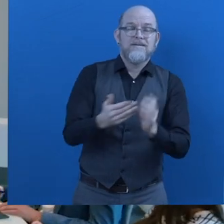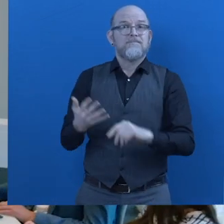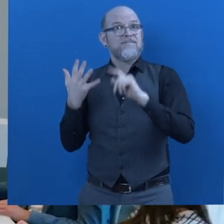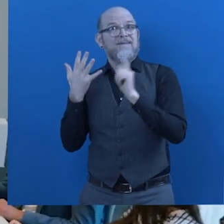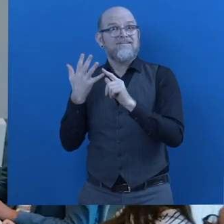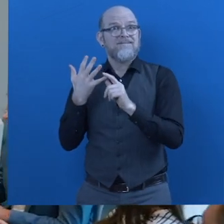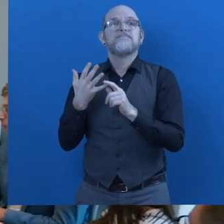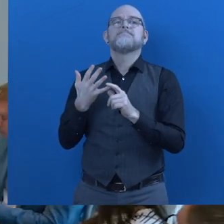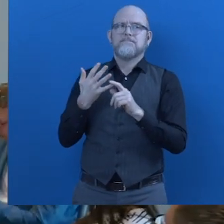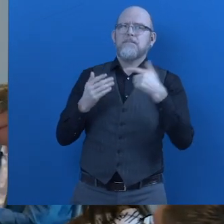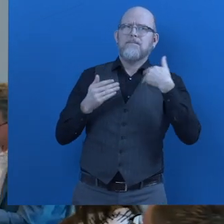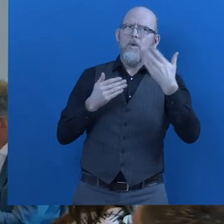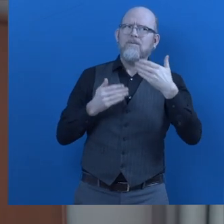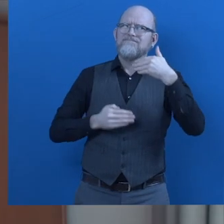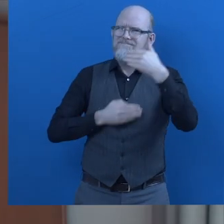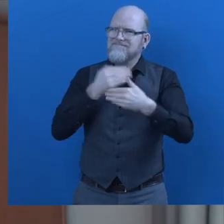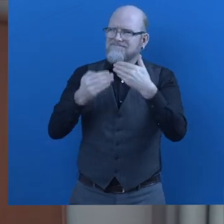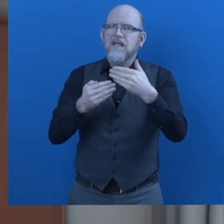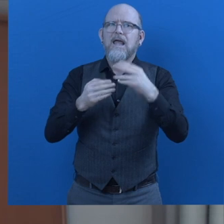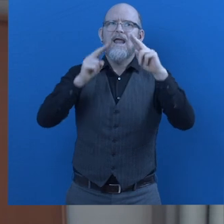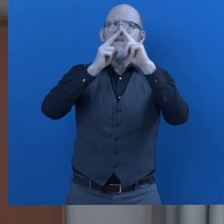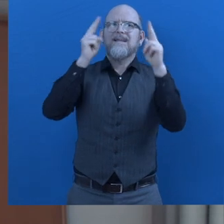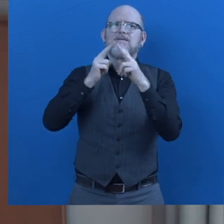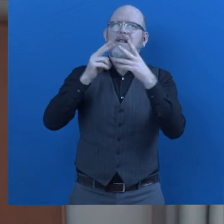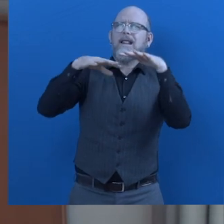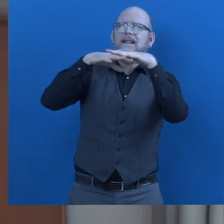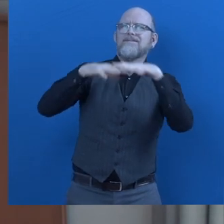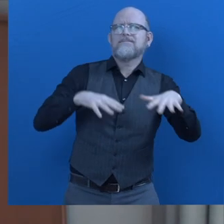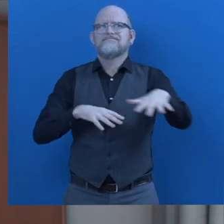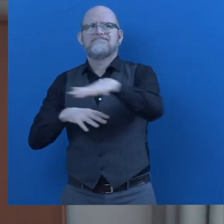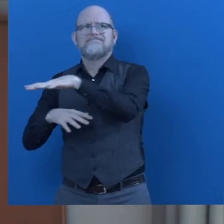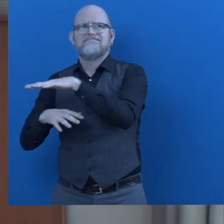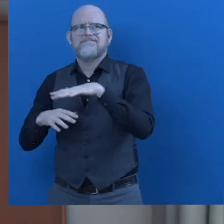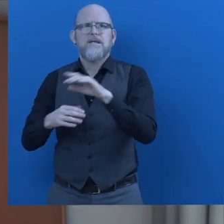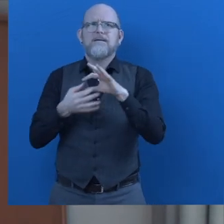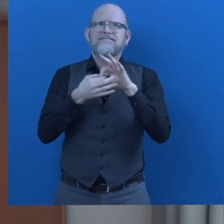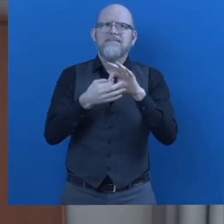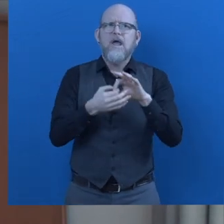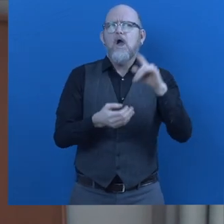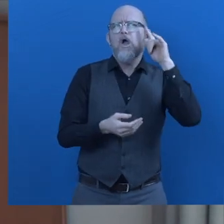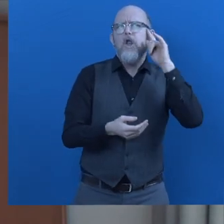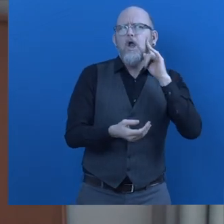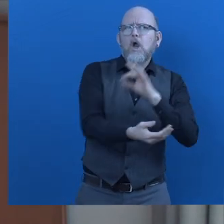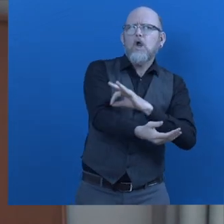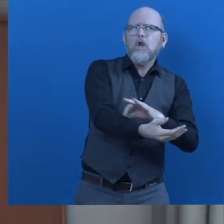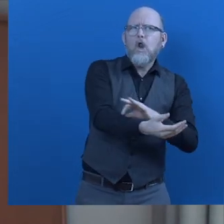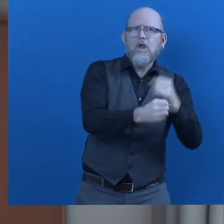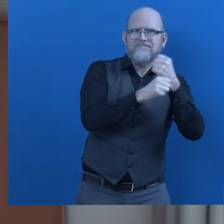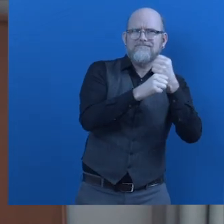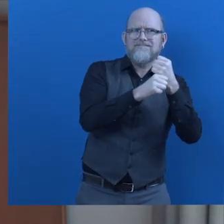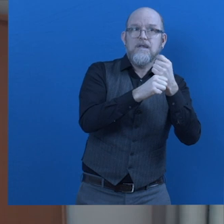continue to support the International Natural Network of Neuroworks, a global